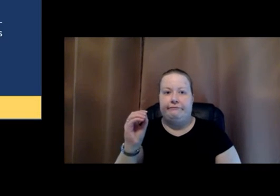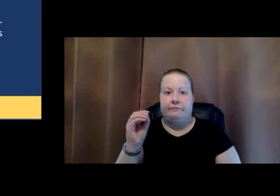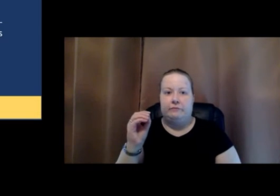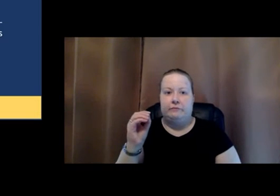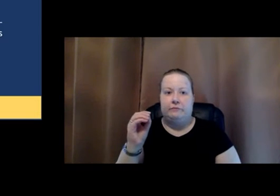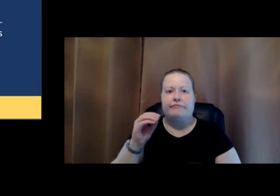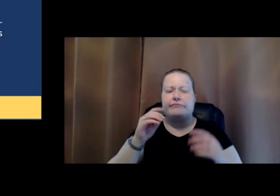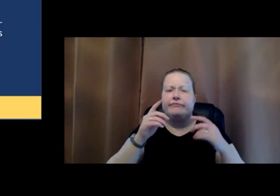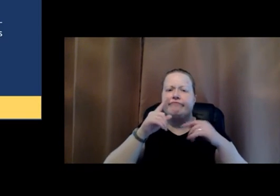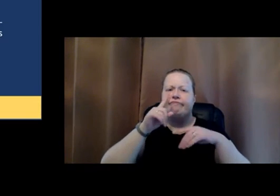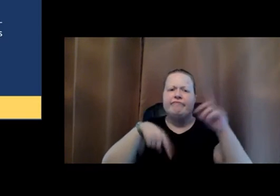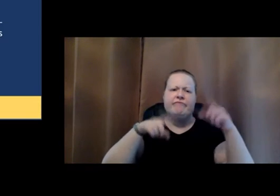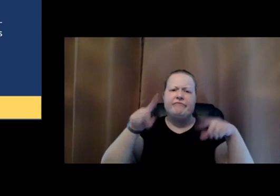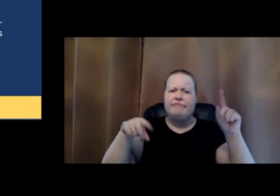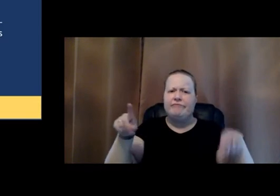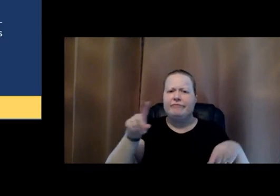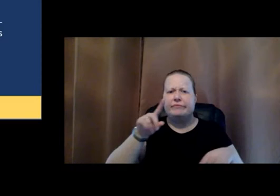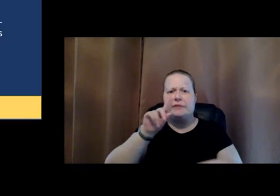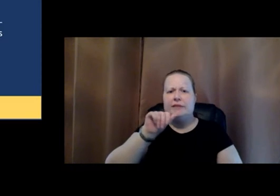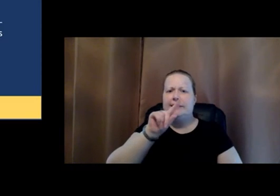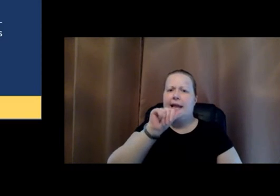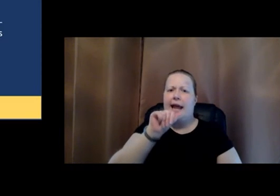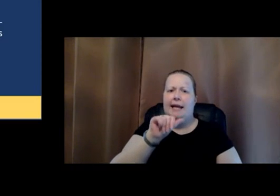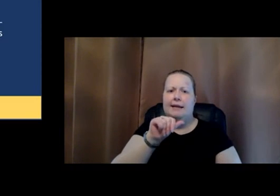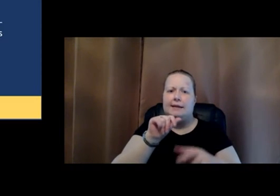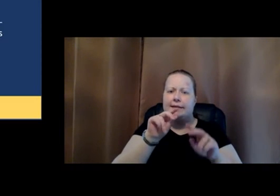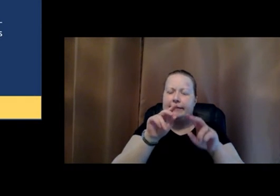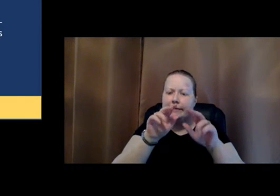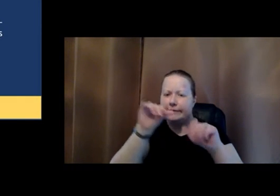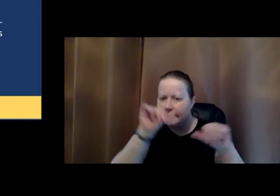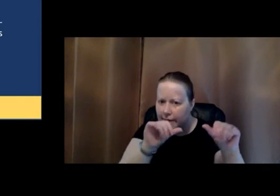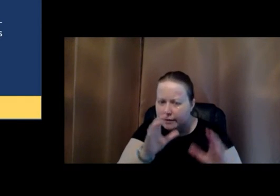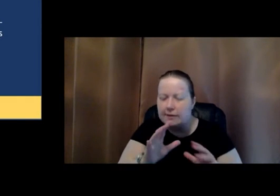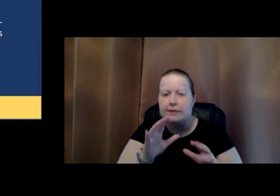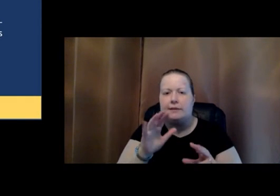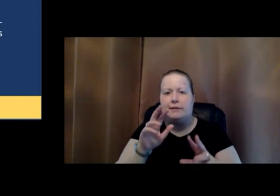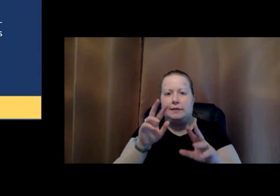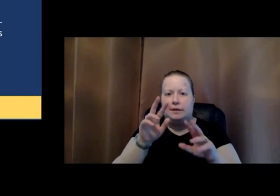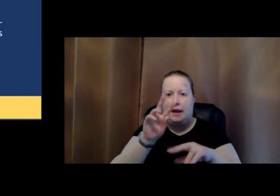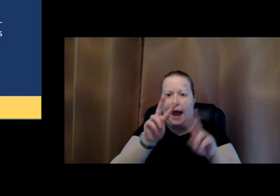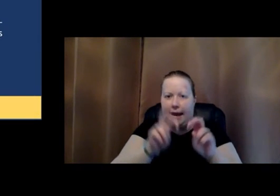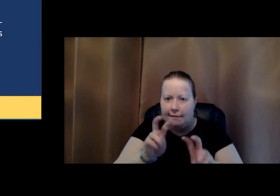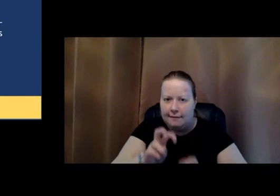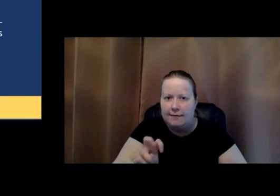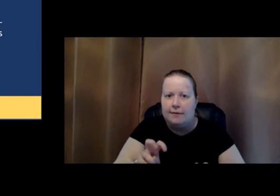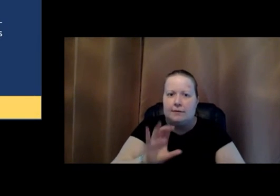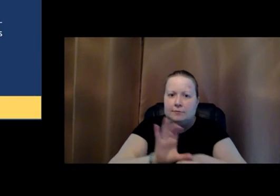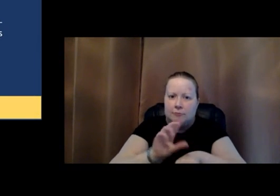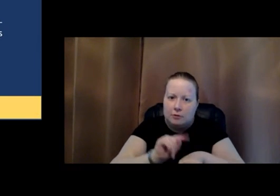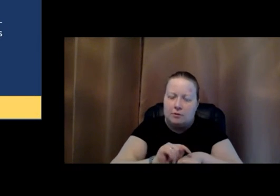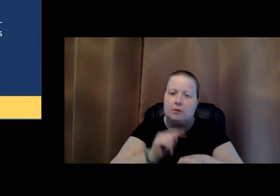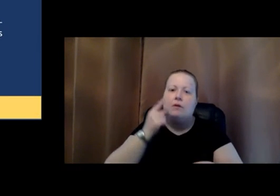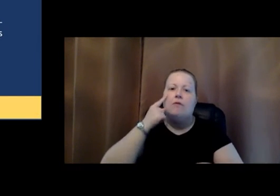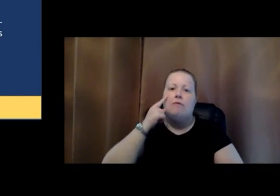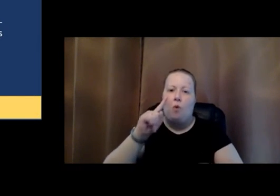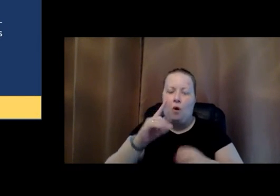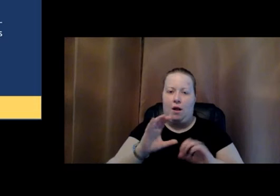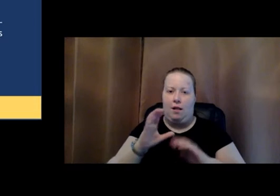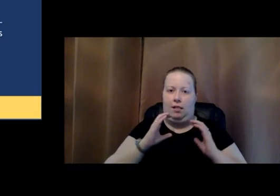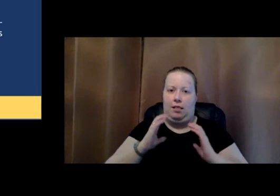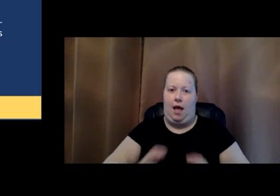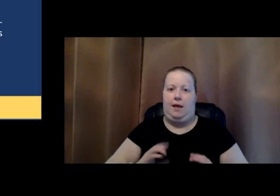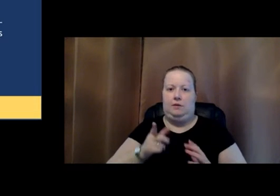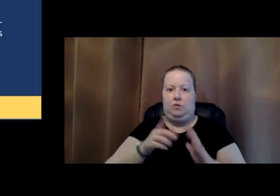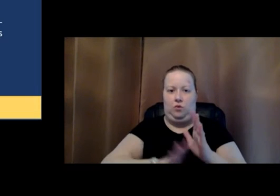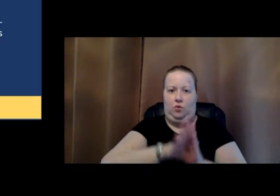variety of data science and data analytics consulting for clients who are growing their businesses